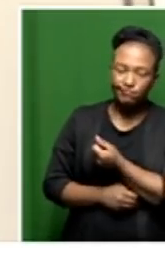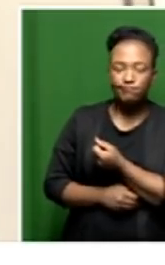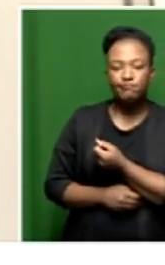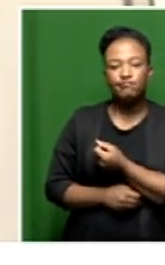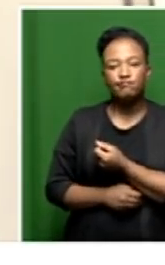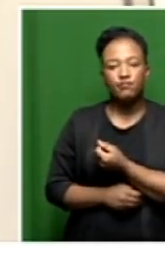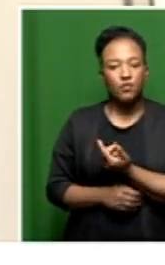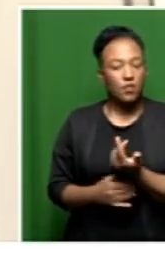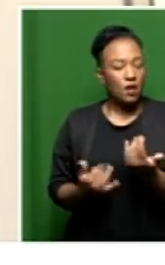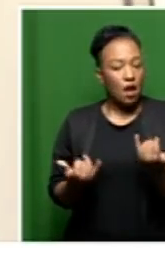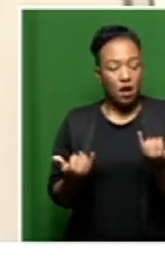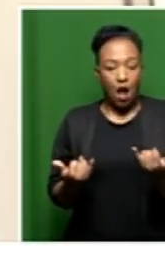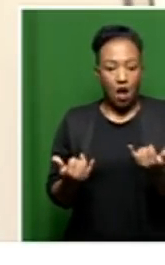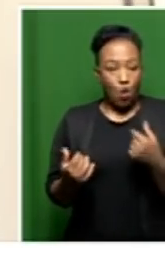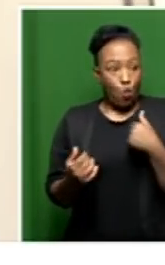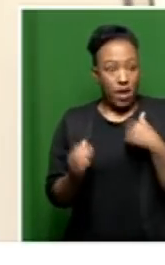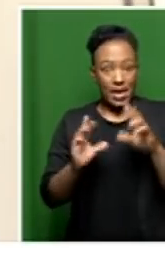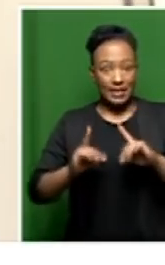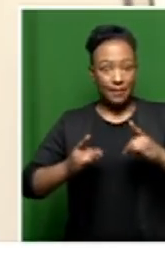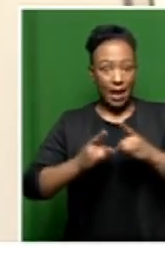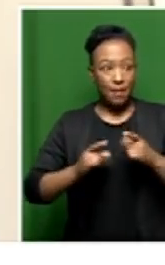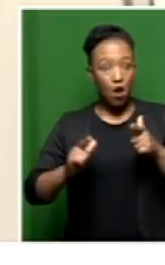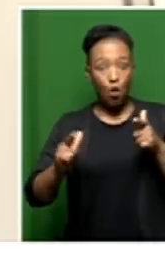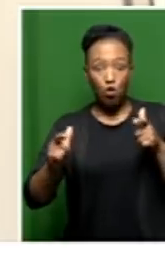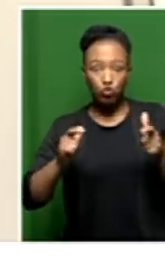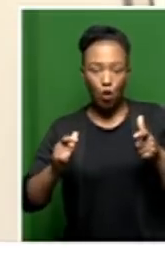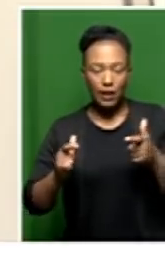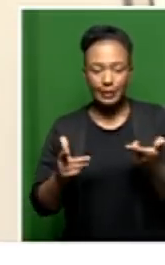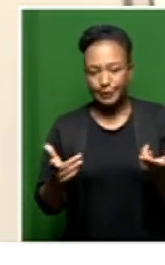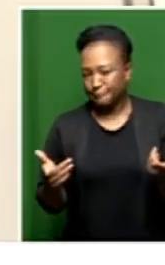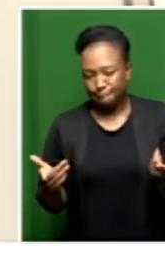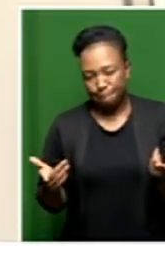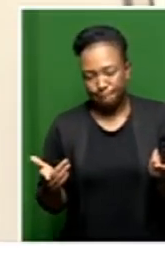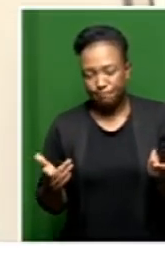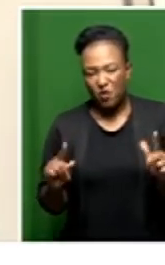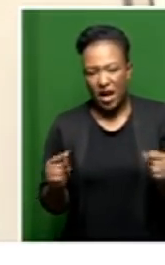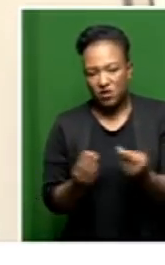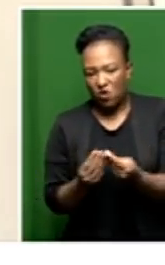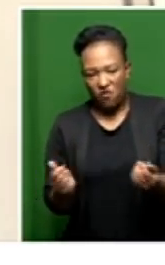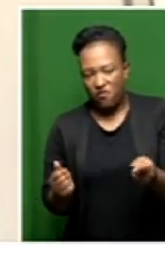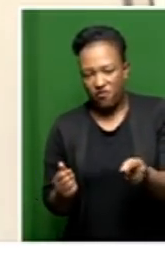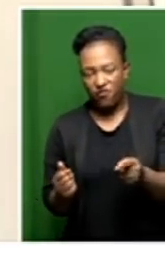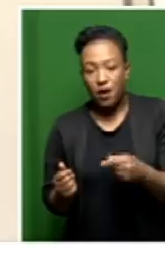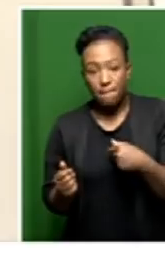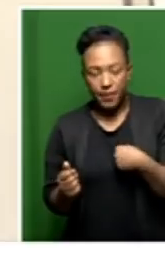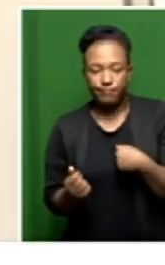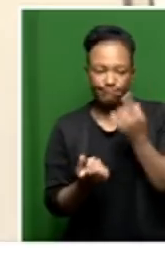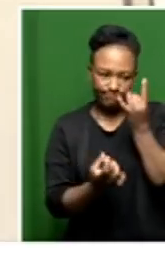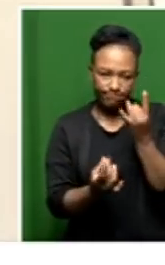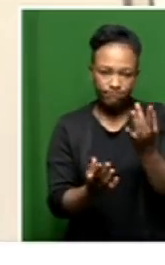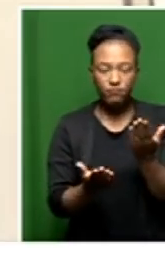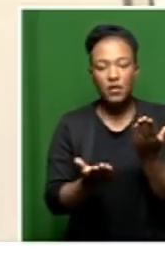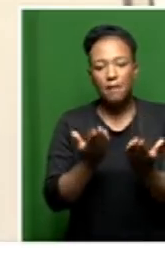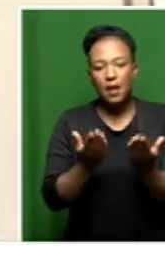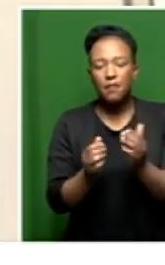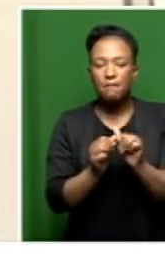it is beyond our control as a department. And as I indicated to you that we strongly feel that perhaps we